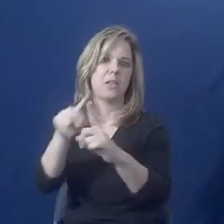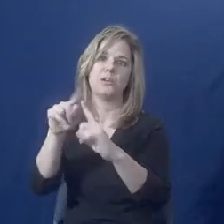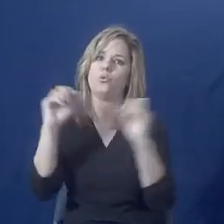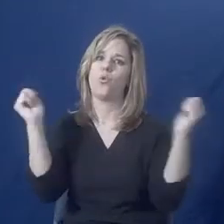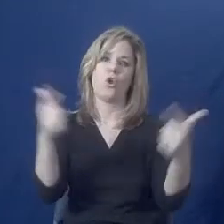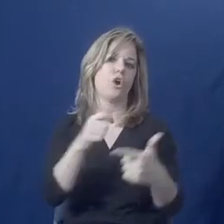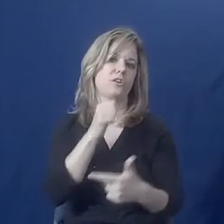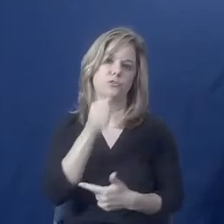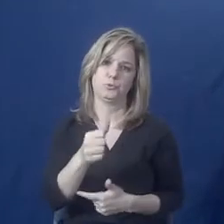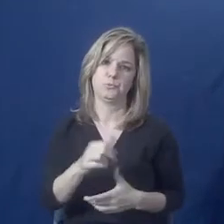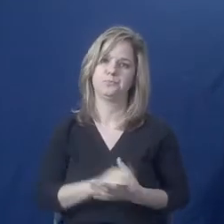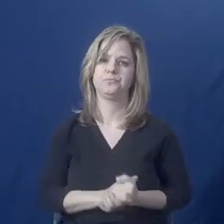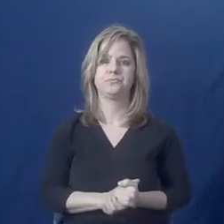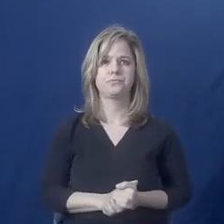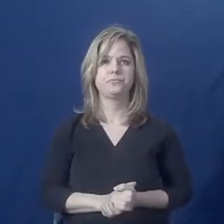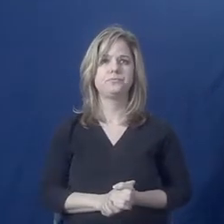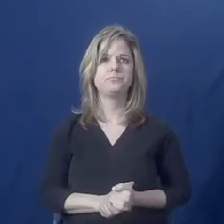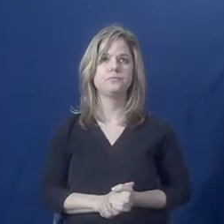person.